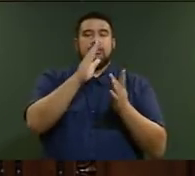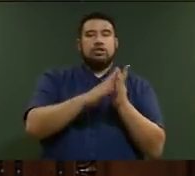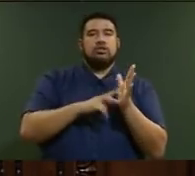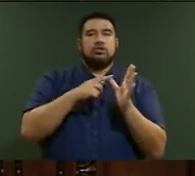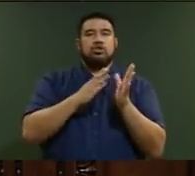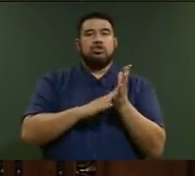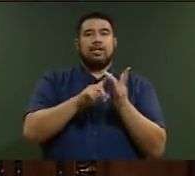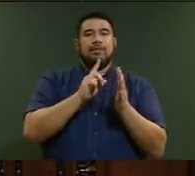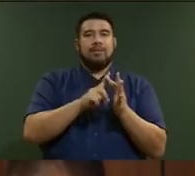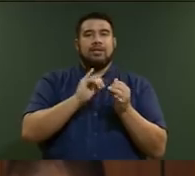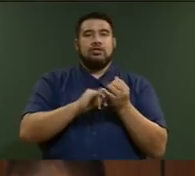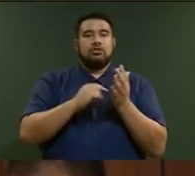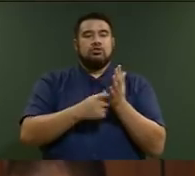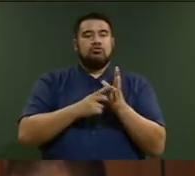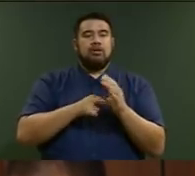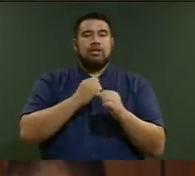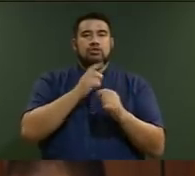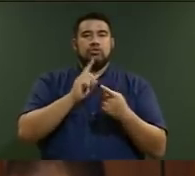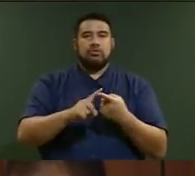Speaker, my question is to the Minister of Education.